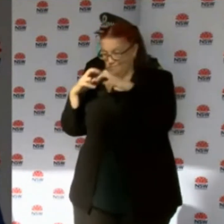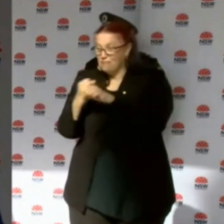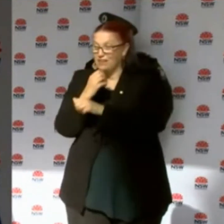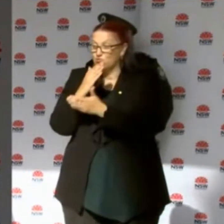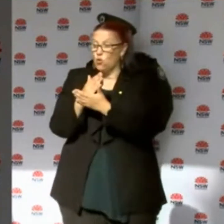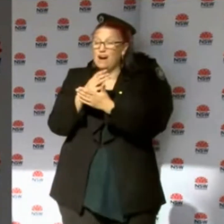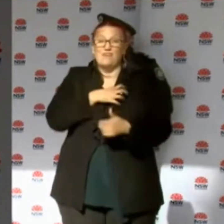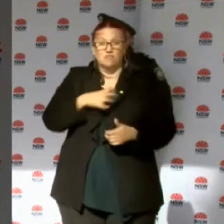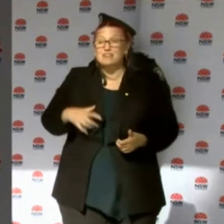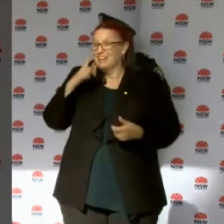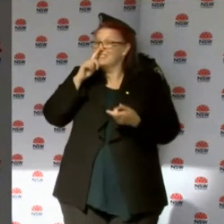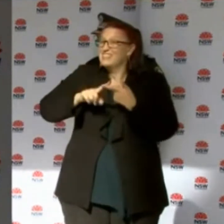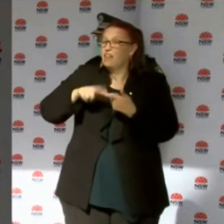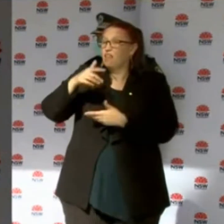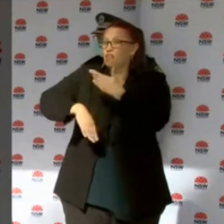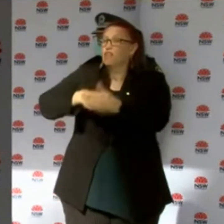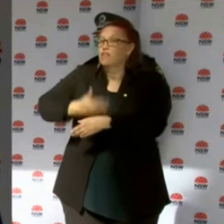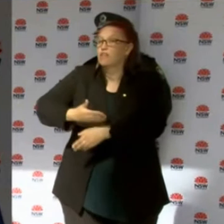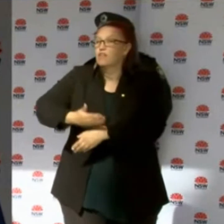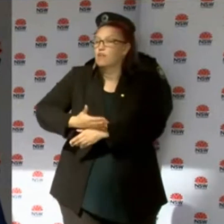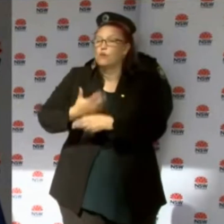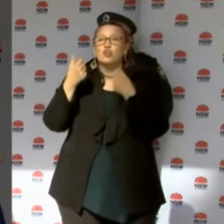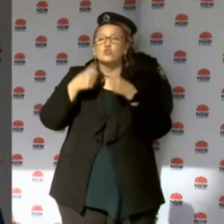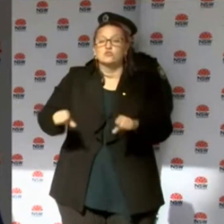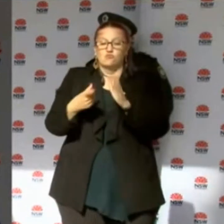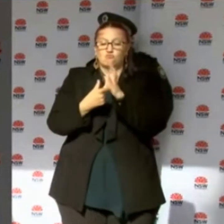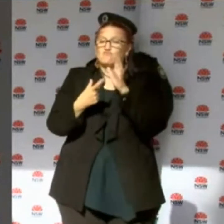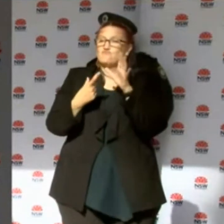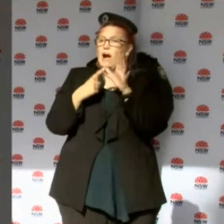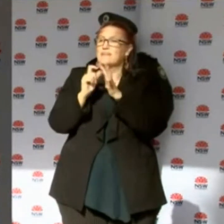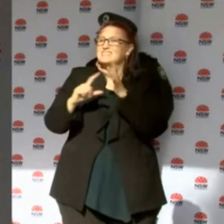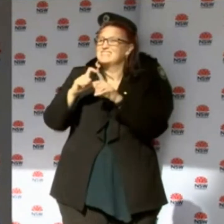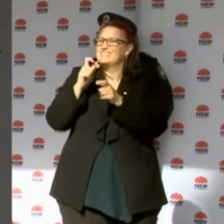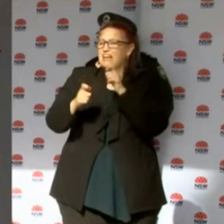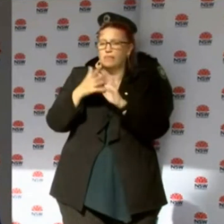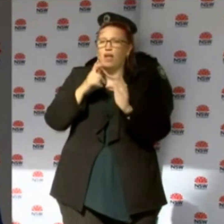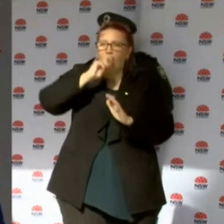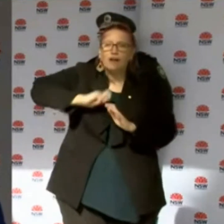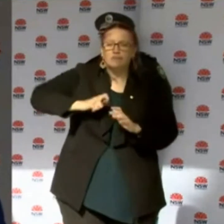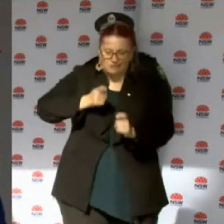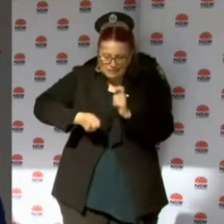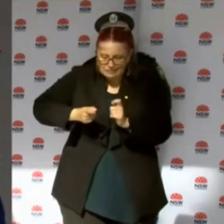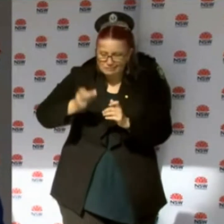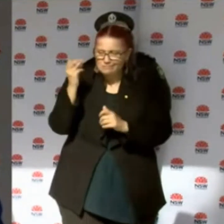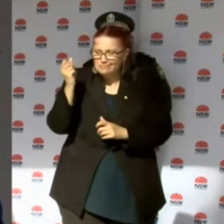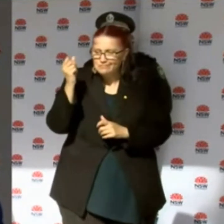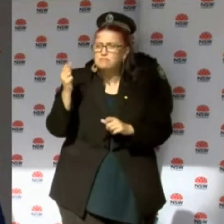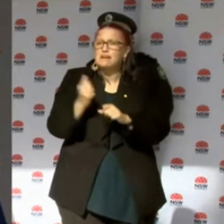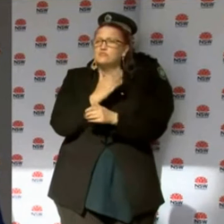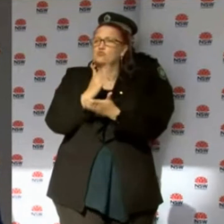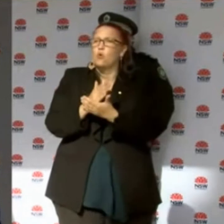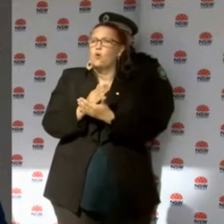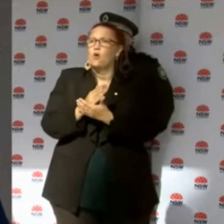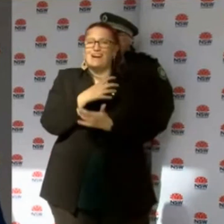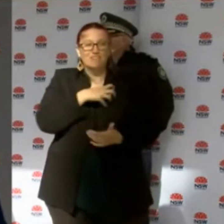continue and we've been testing, using rapid testing technology to allow the...both the lower house and the